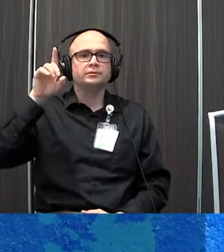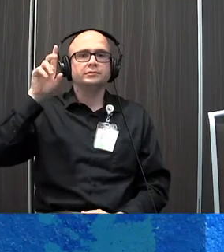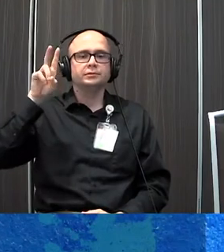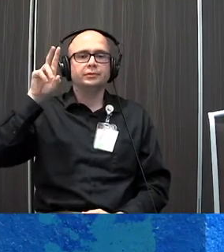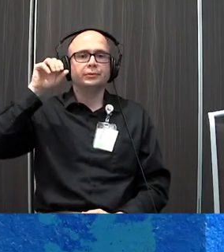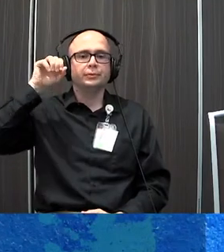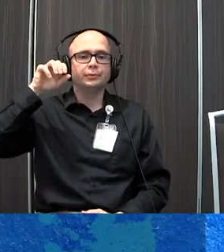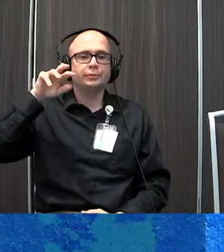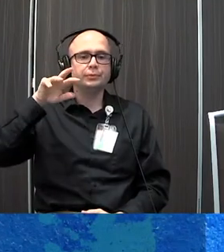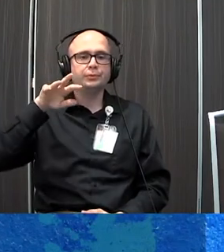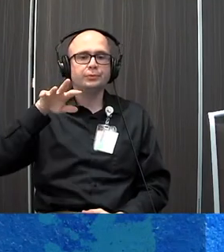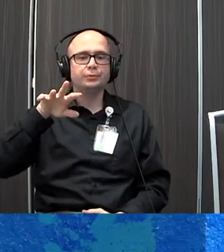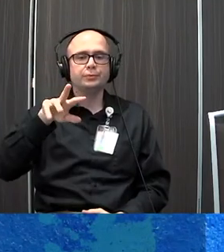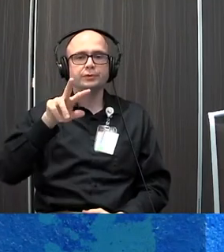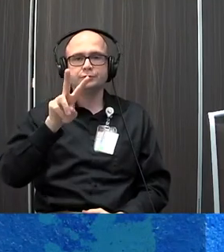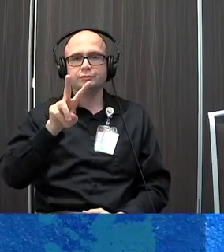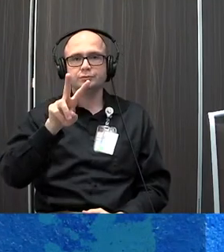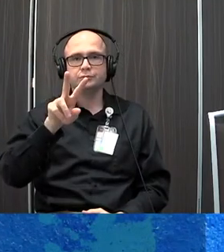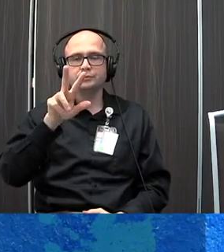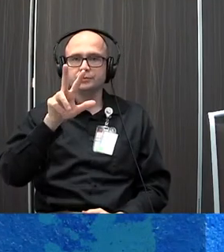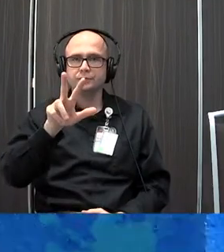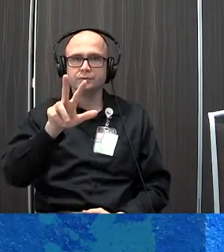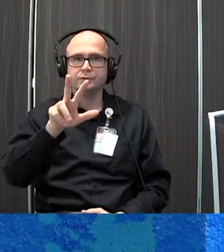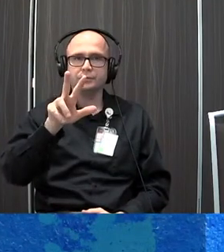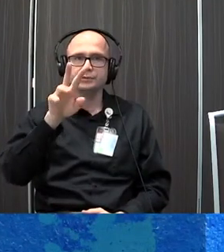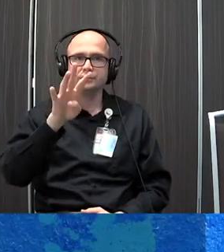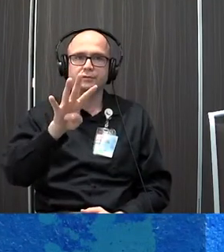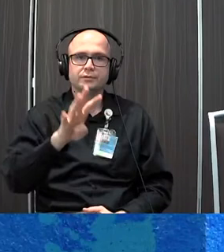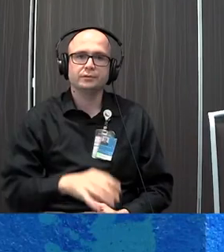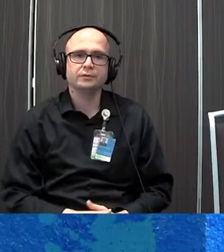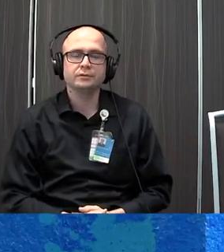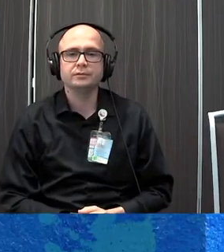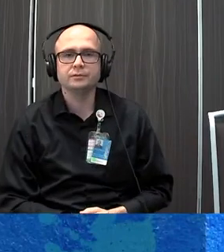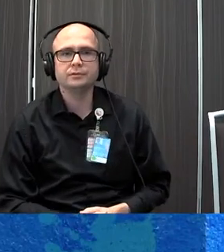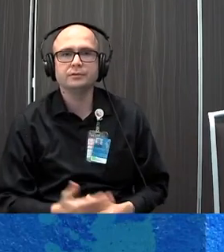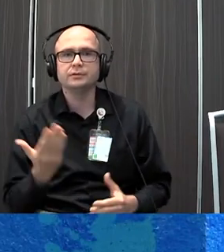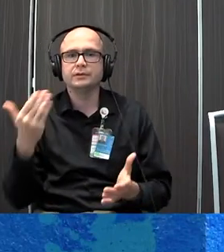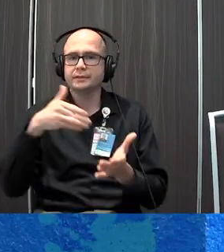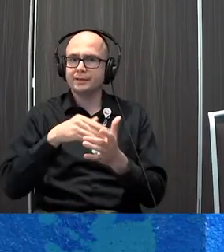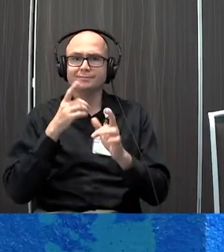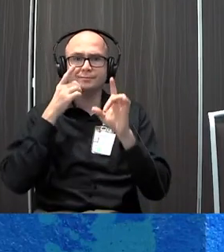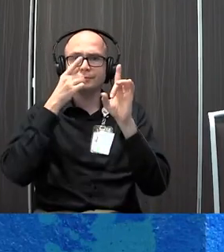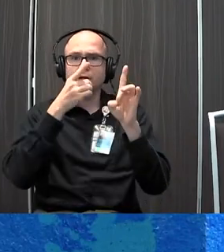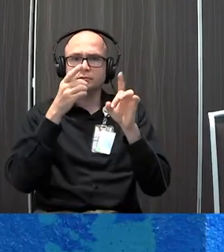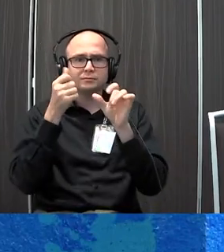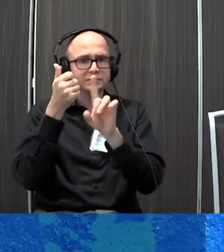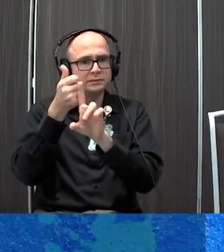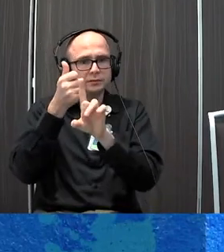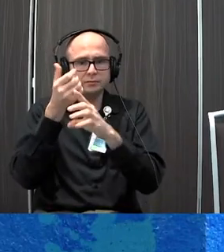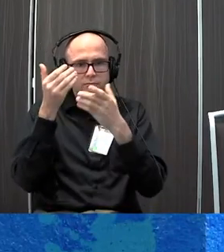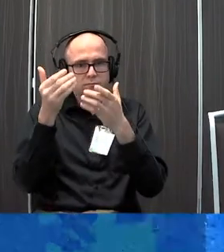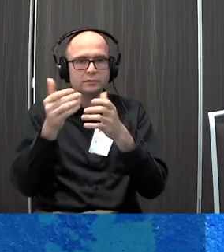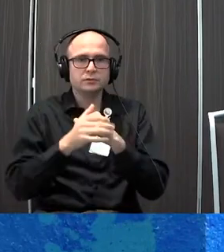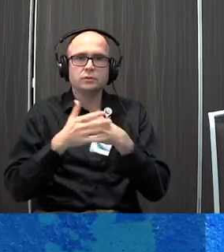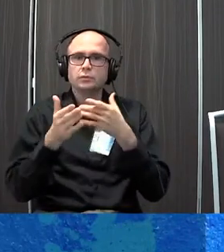exhale two, three, four. And again, the goal here, you go ahead and do it on your own.